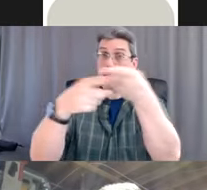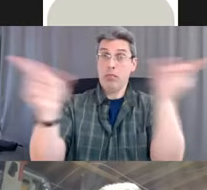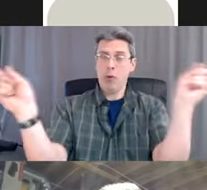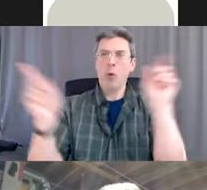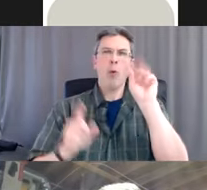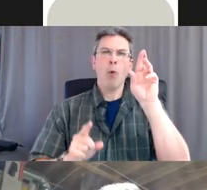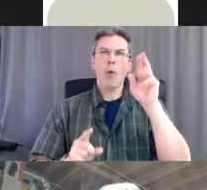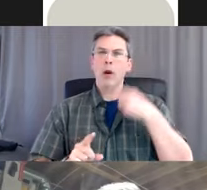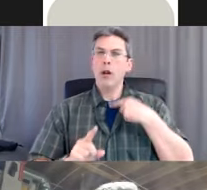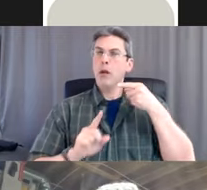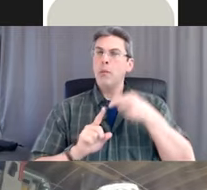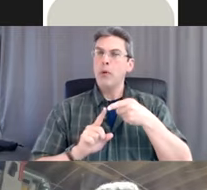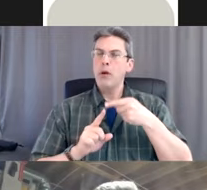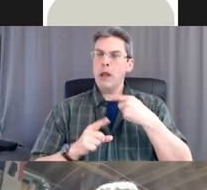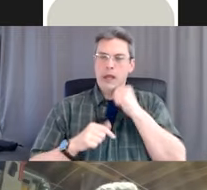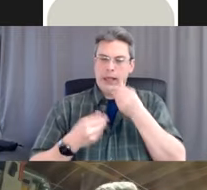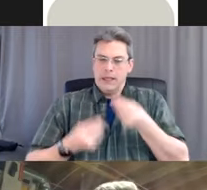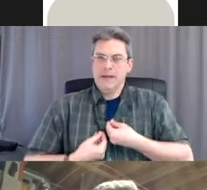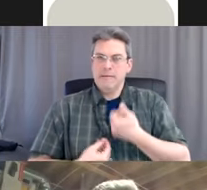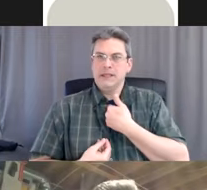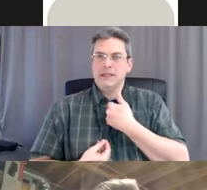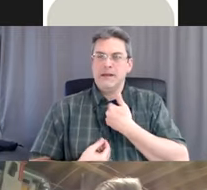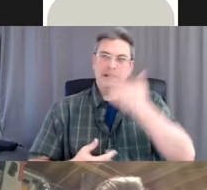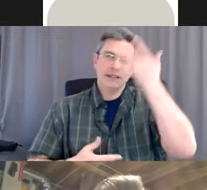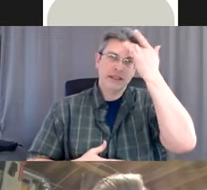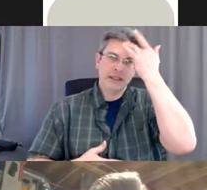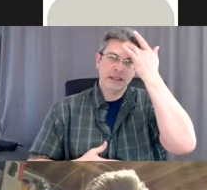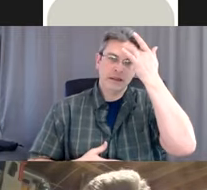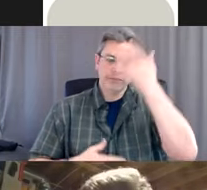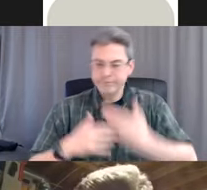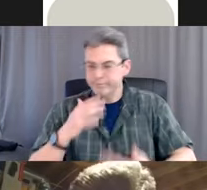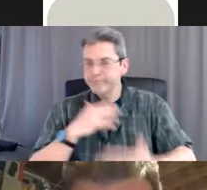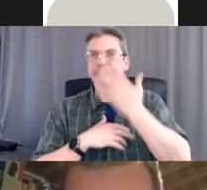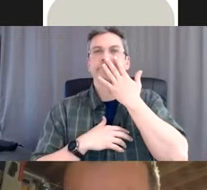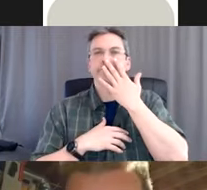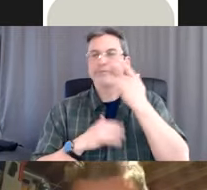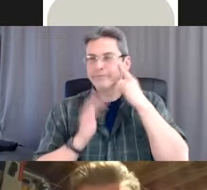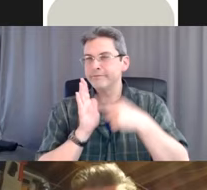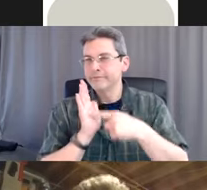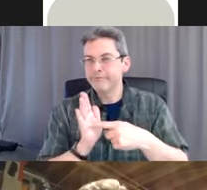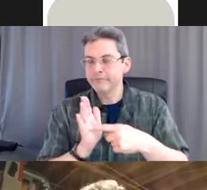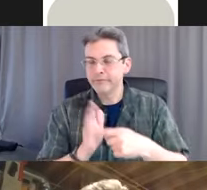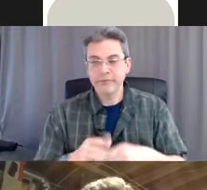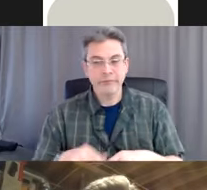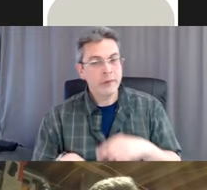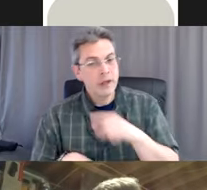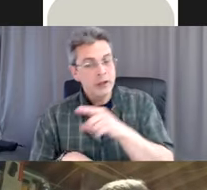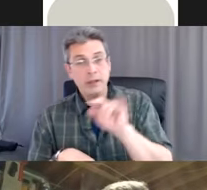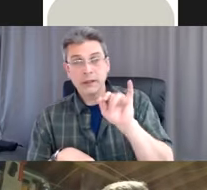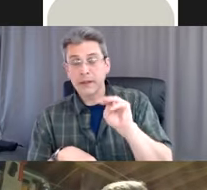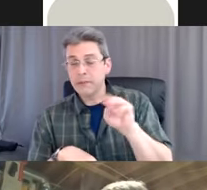myself? Another great question. So again, depending on the research that you look at,